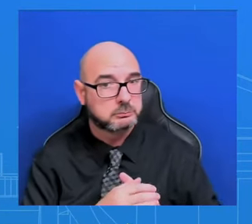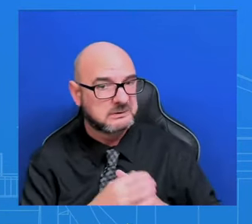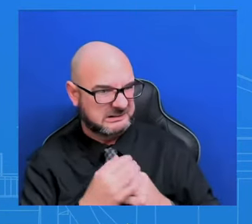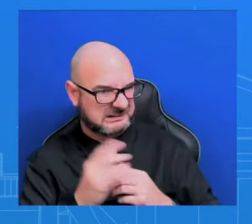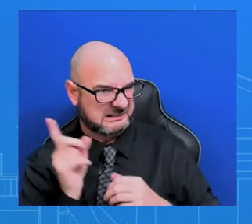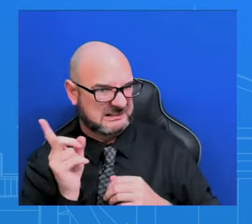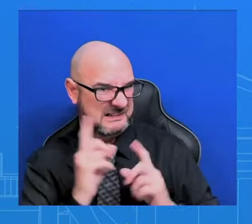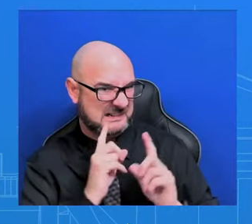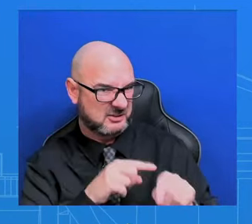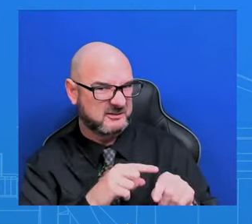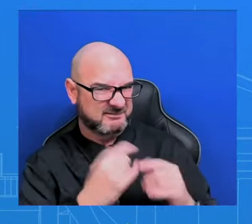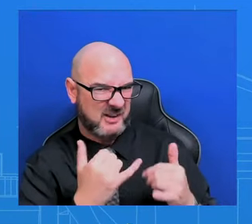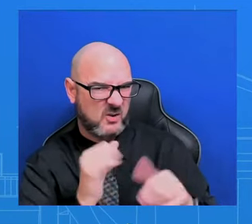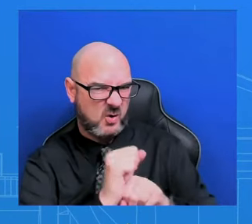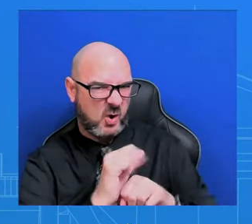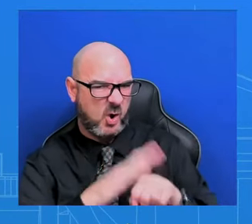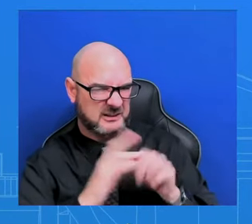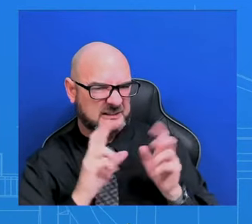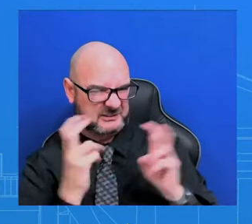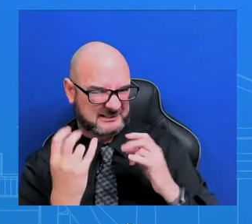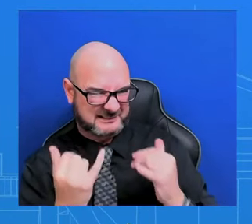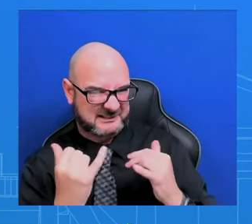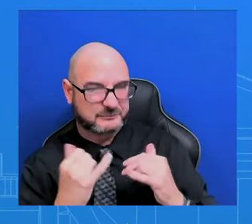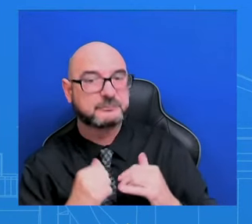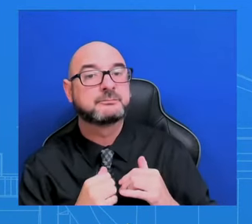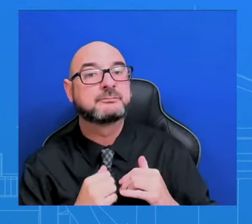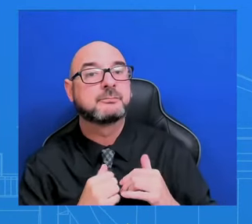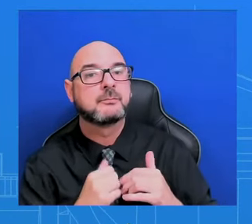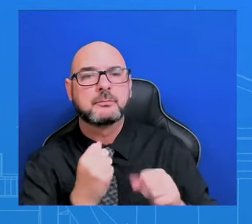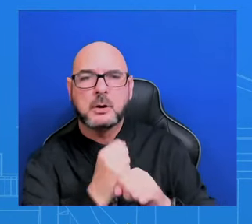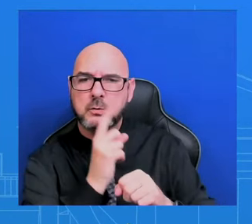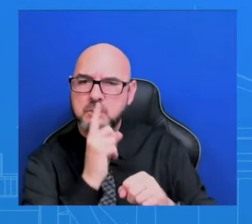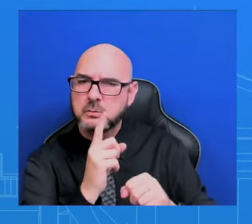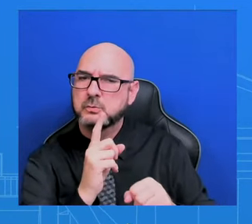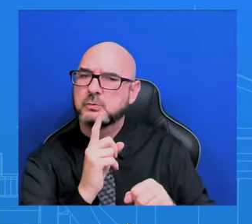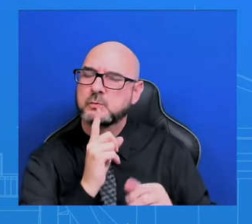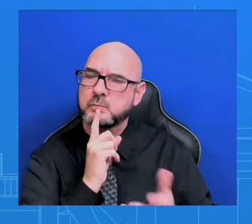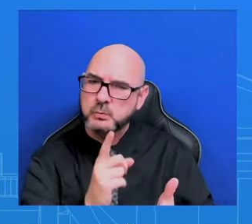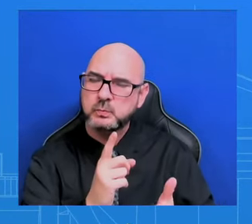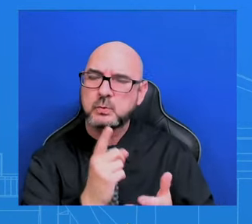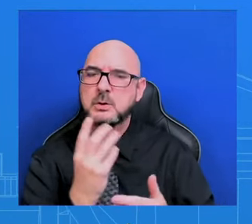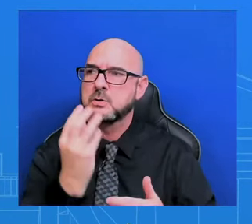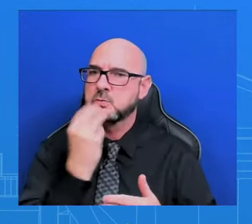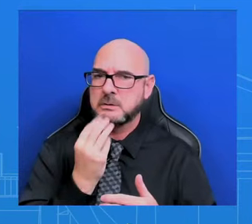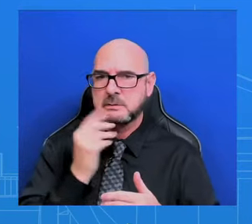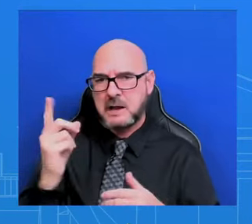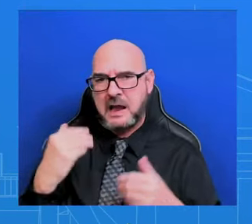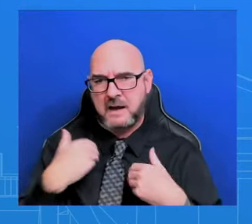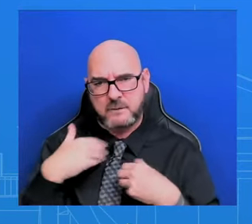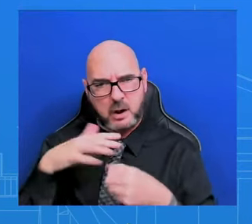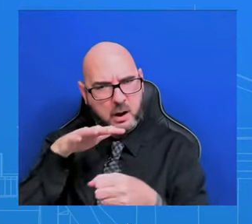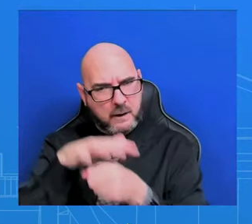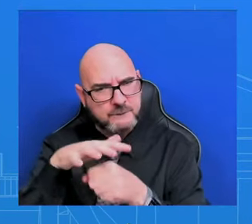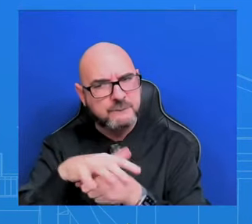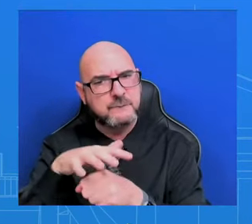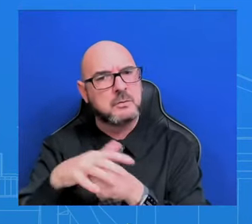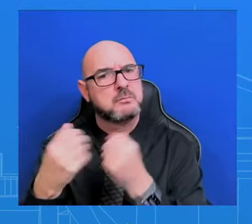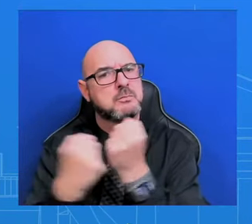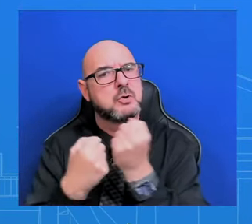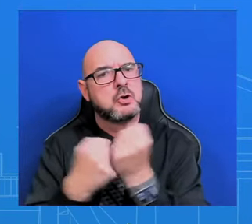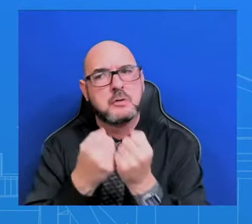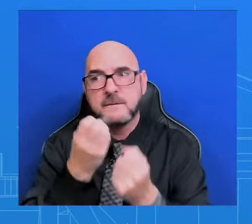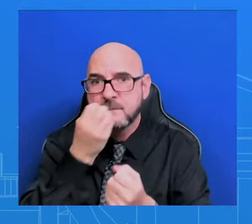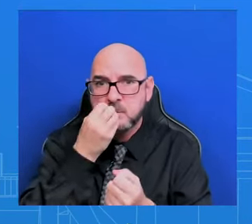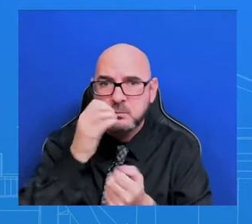policy, which is making sure Israel knows it has the support that it needs, making sure we're getting humanitarian assistance increased to the degree we can,